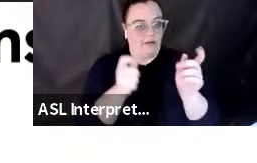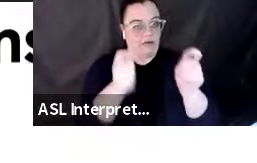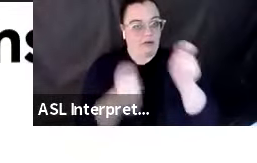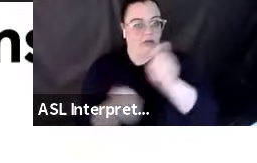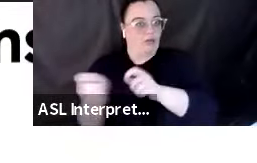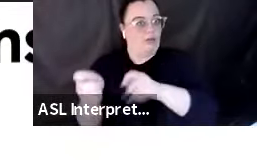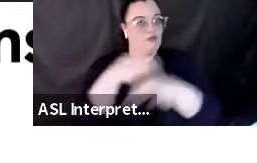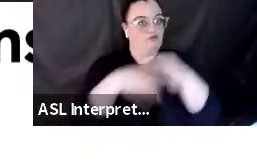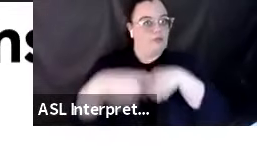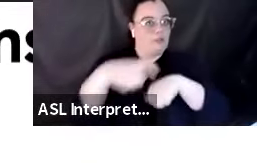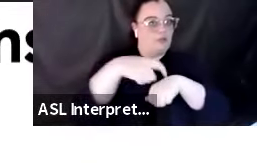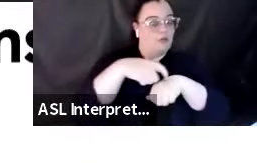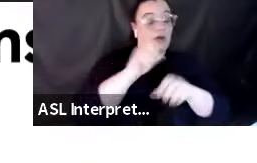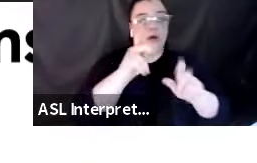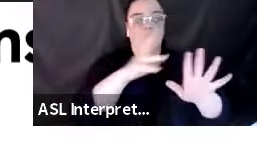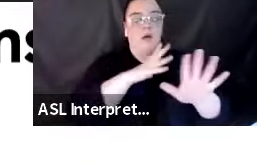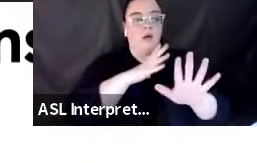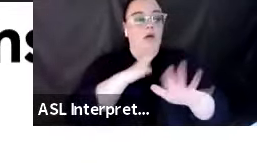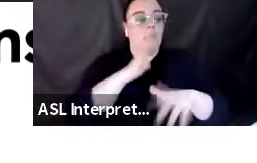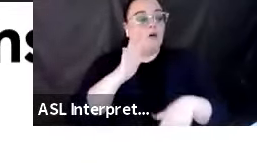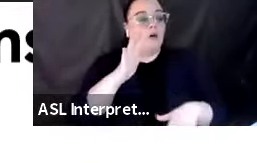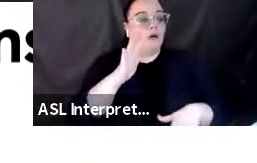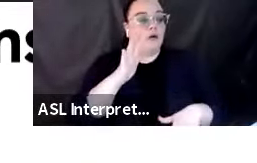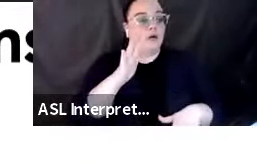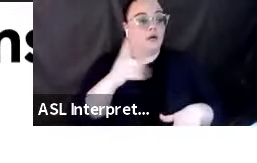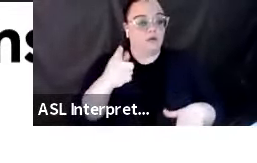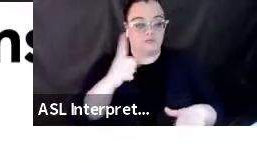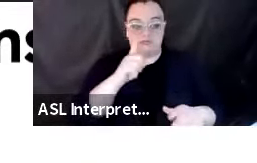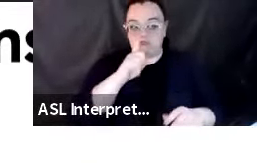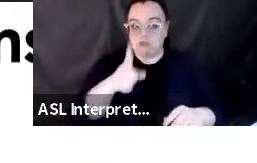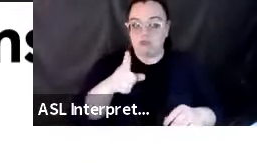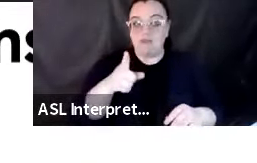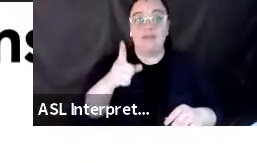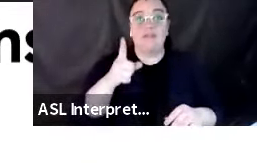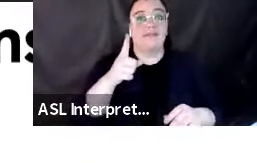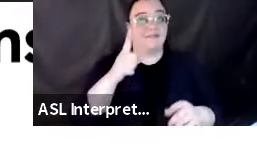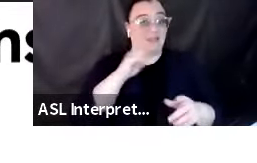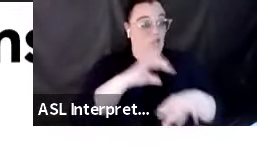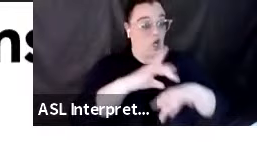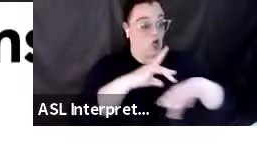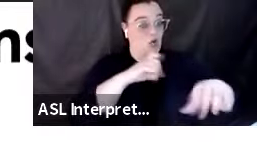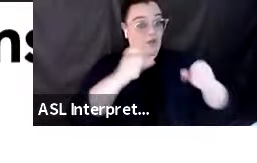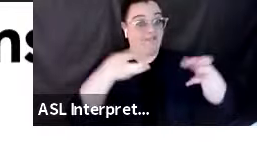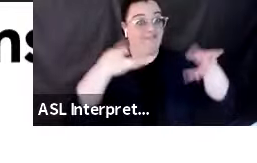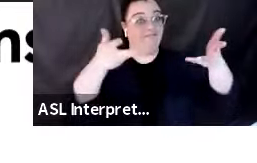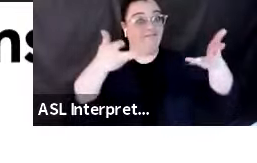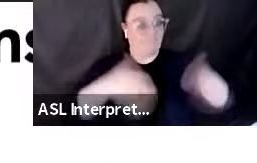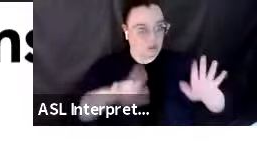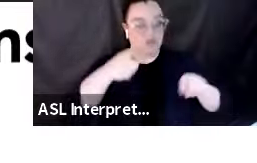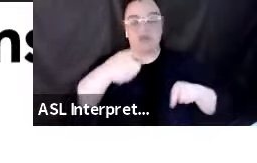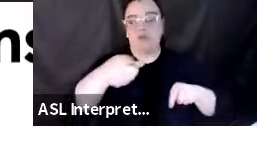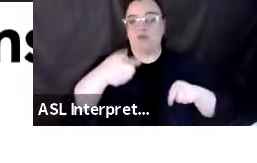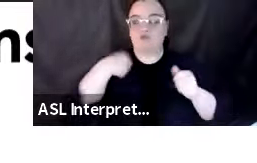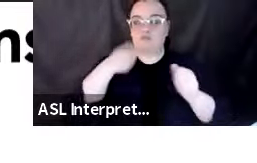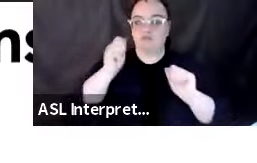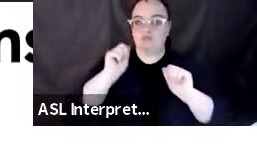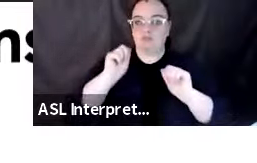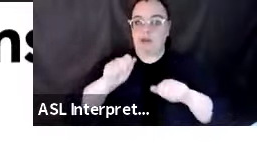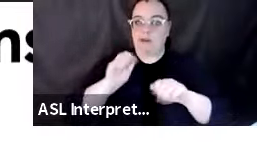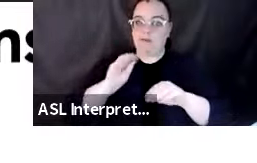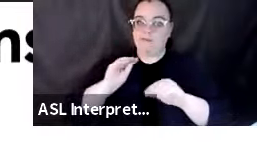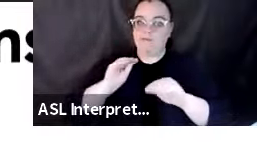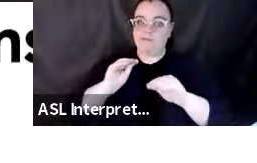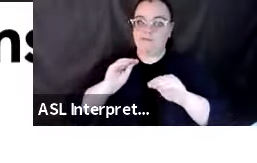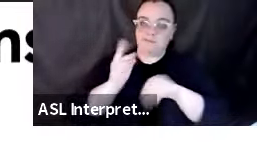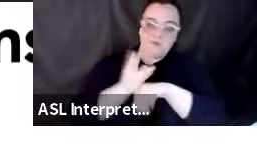Okay, so also after an earthquake is when you can apply training you have